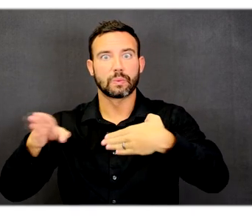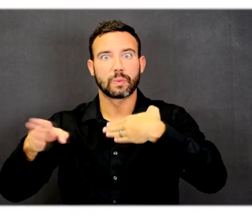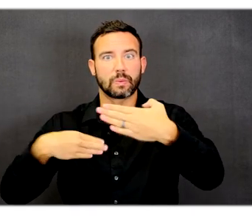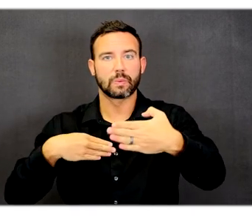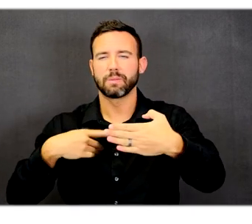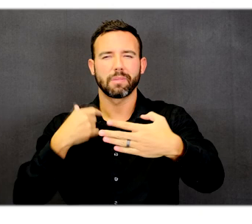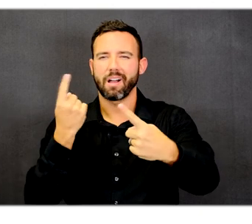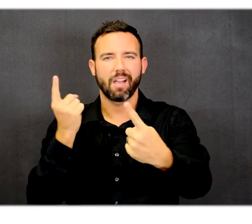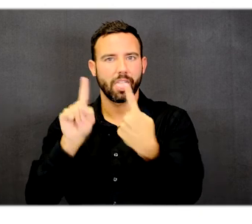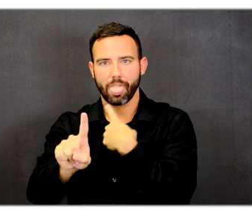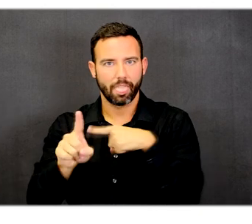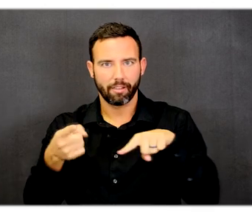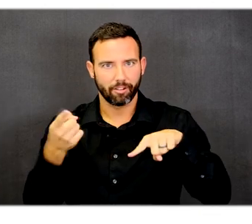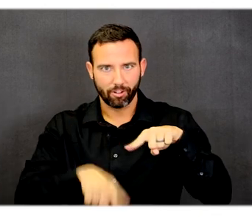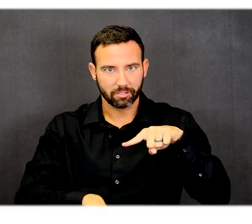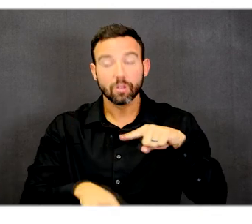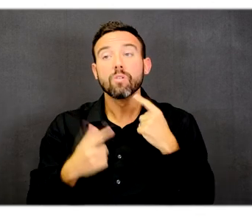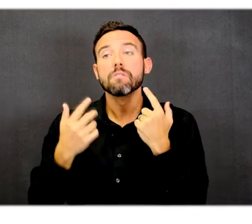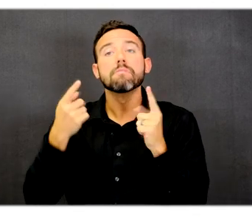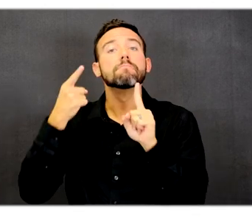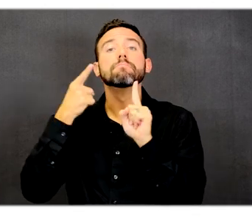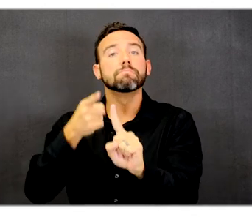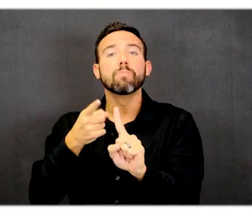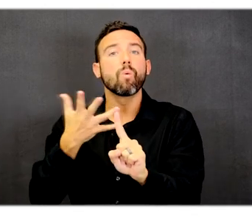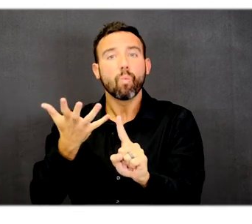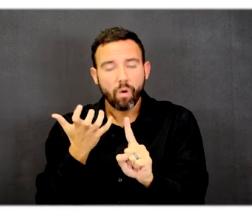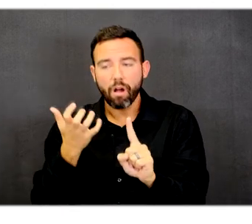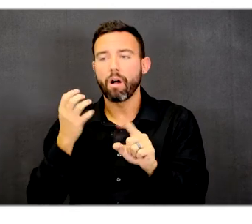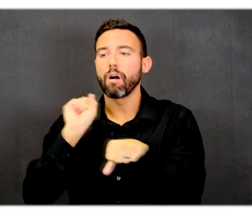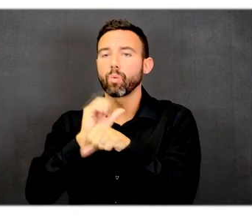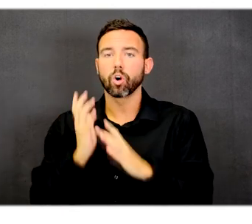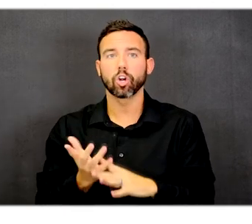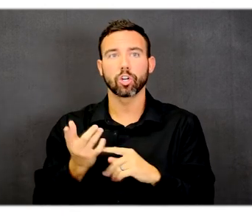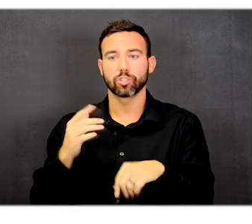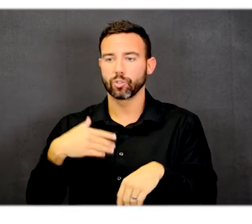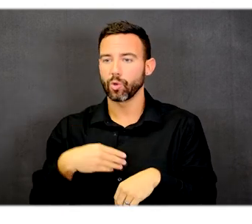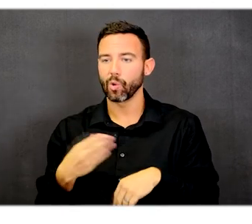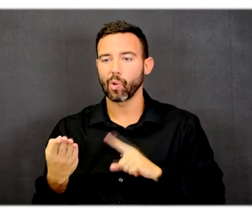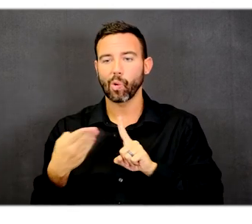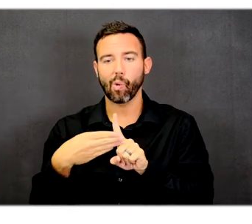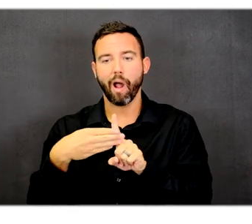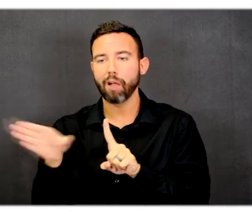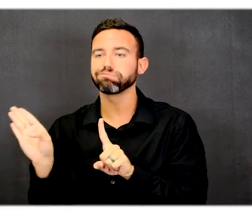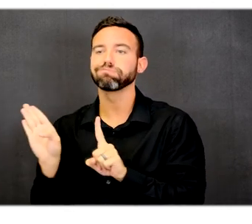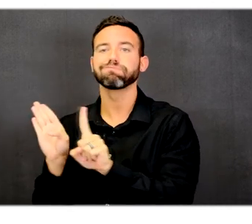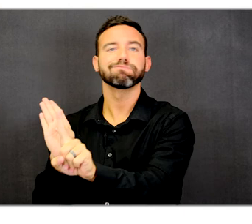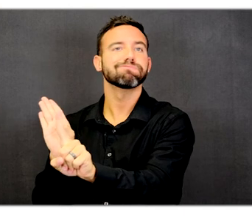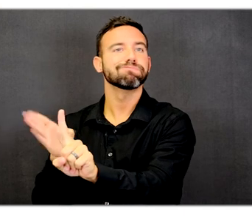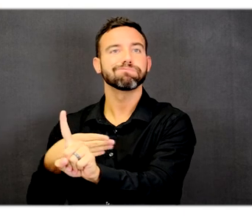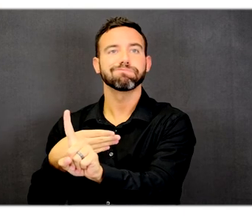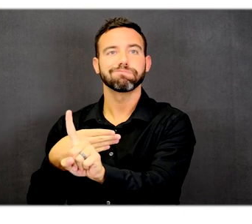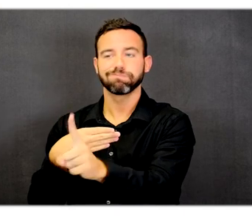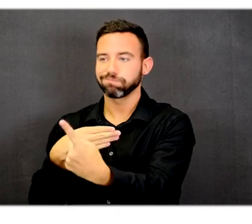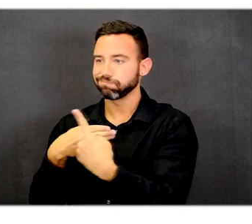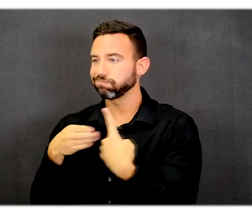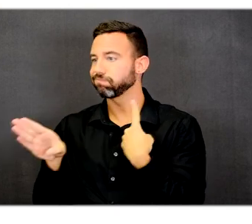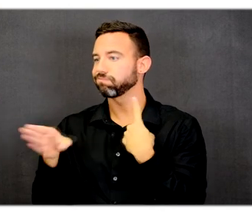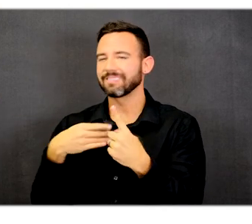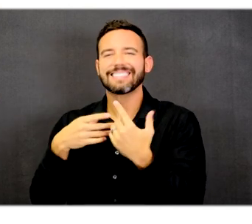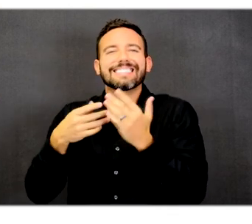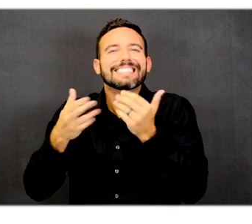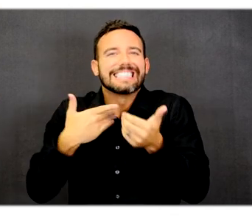The intent was for employees to easily walk through that swinging door to go and do things like pickup and bus trays